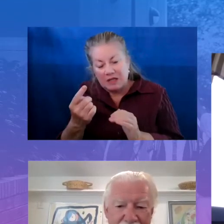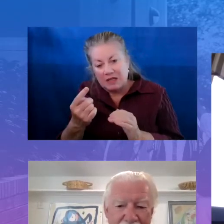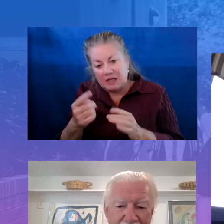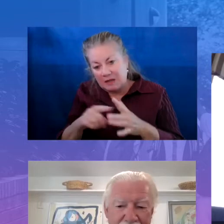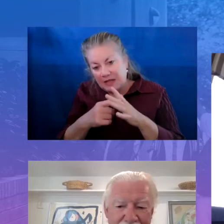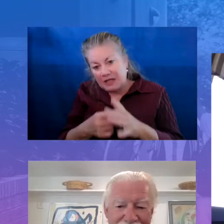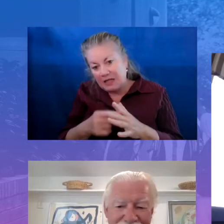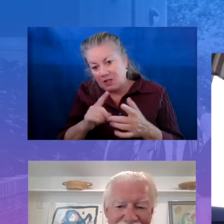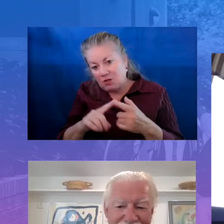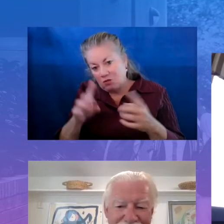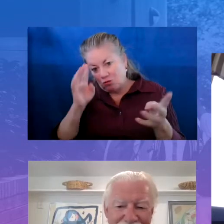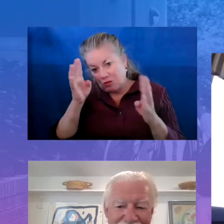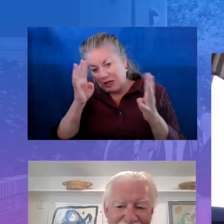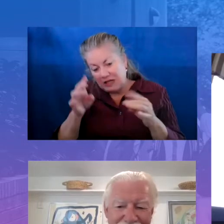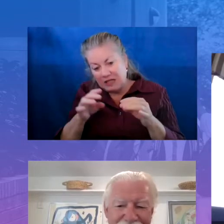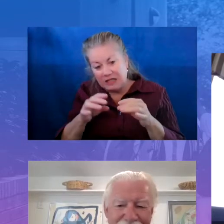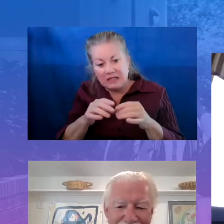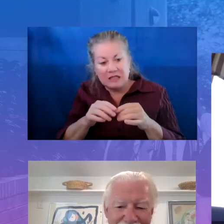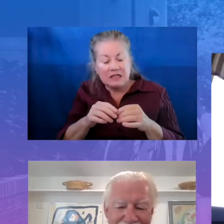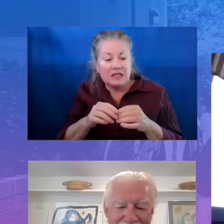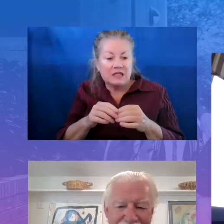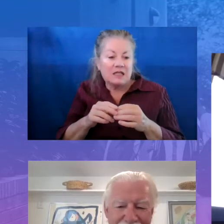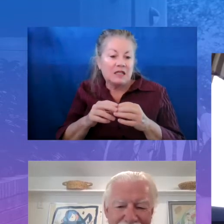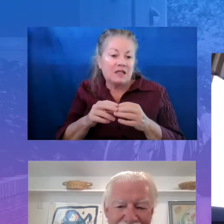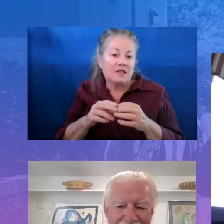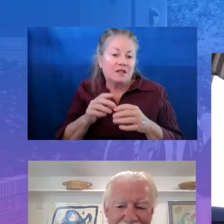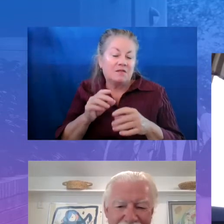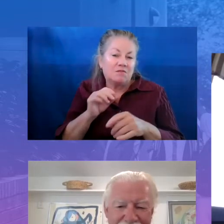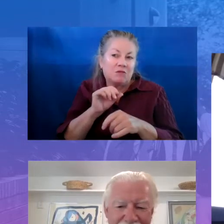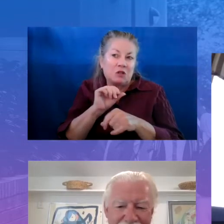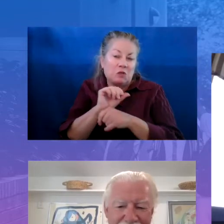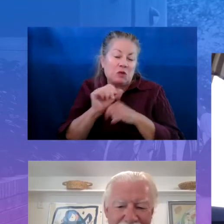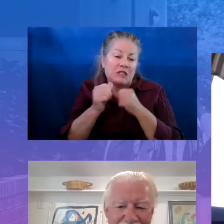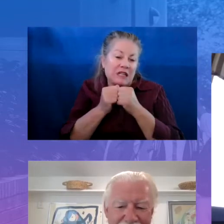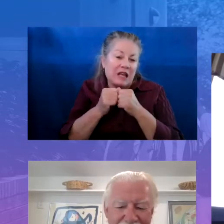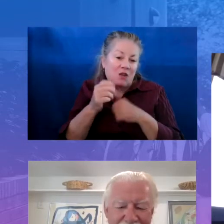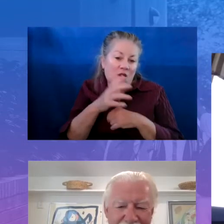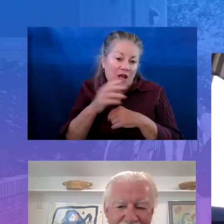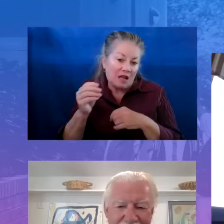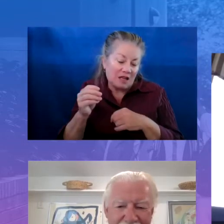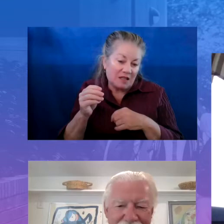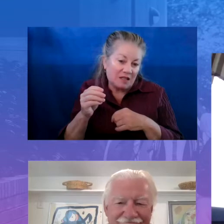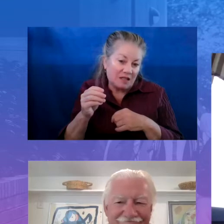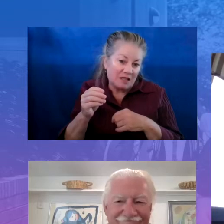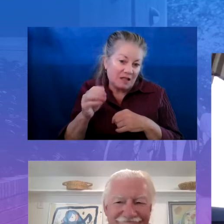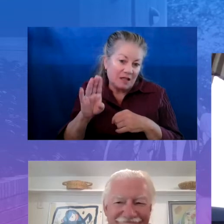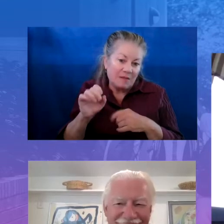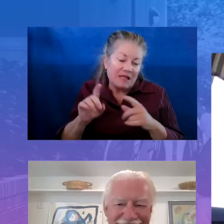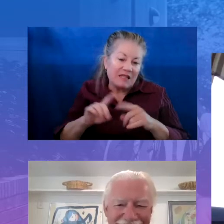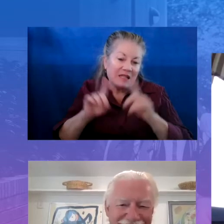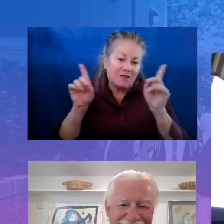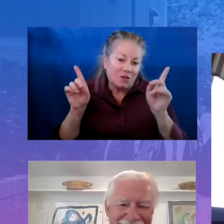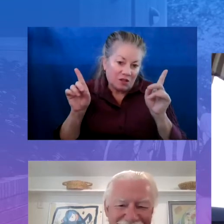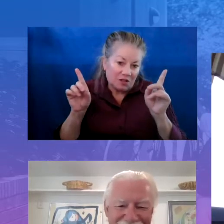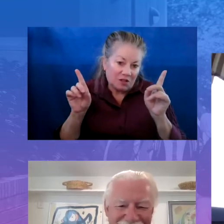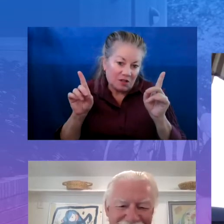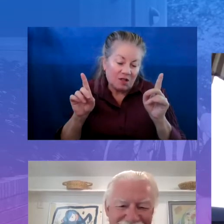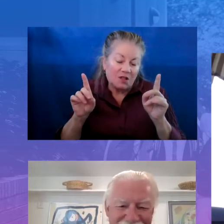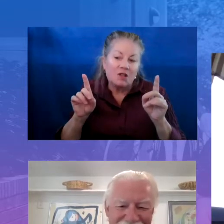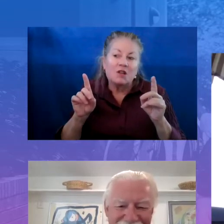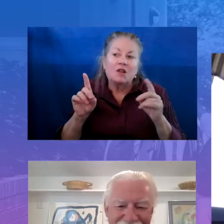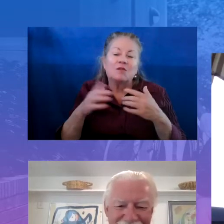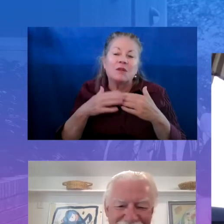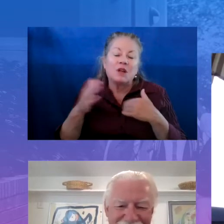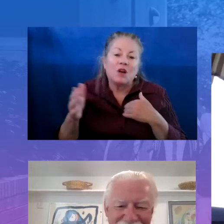container for people to work together and, like, be different, right? Like, move beyond the confines of the traditional